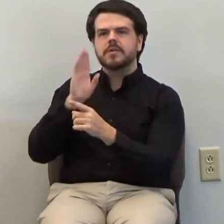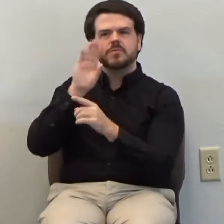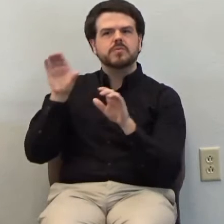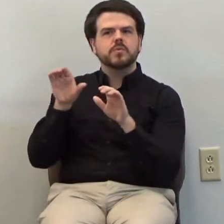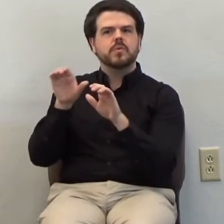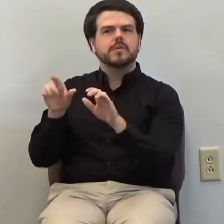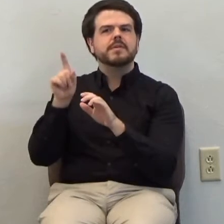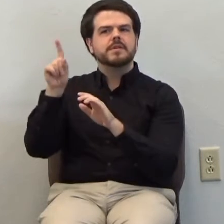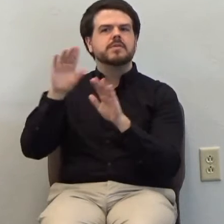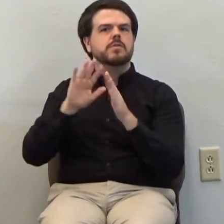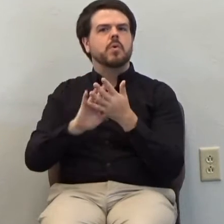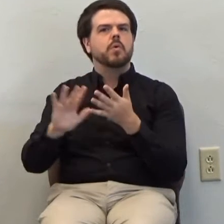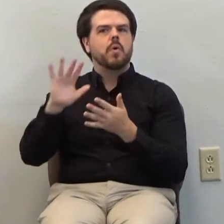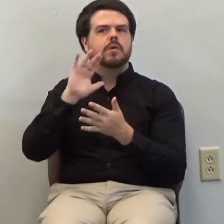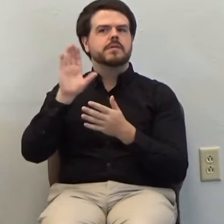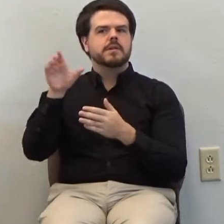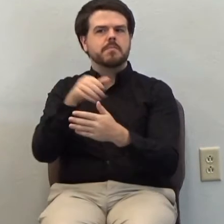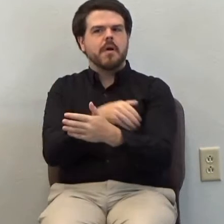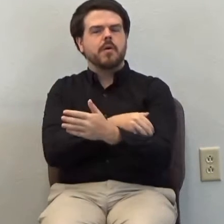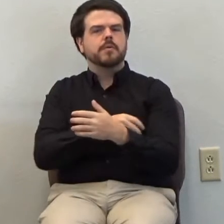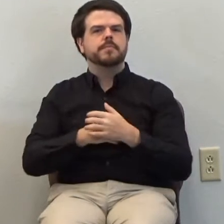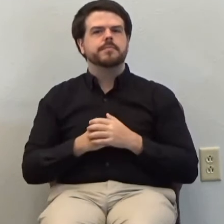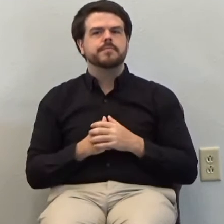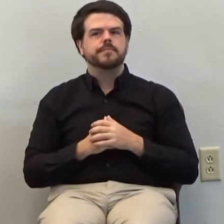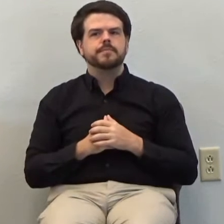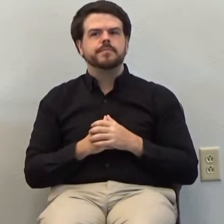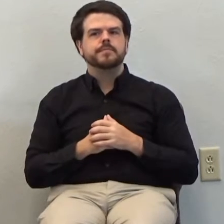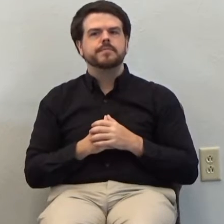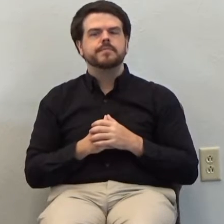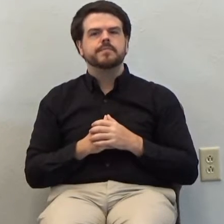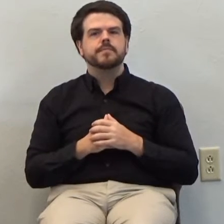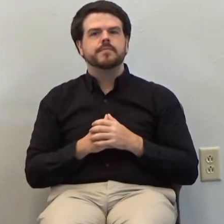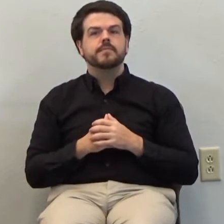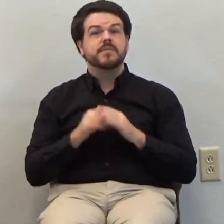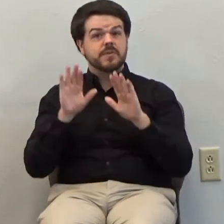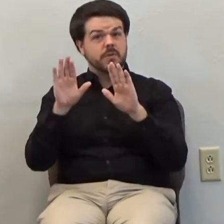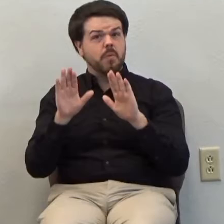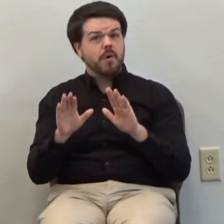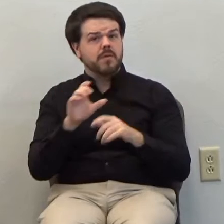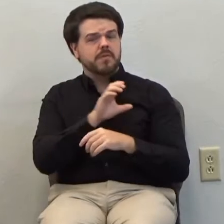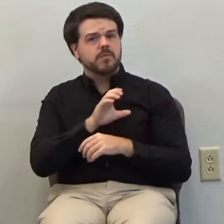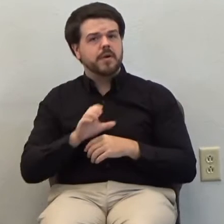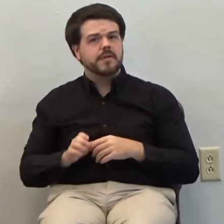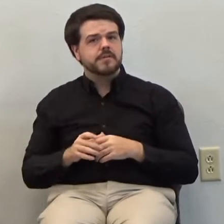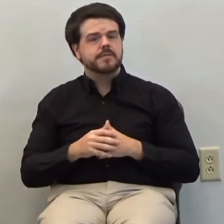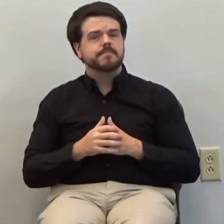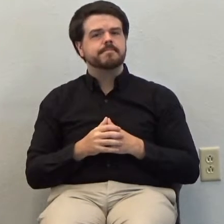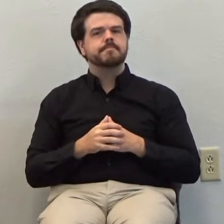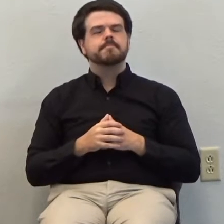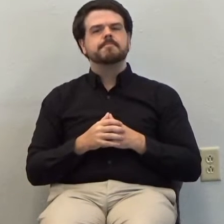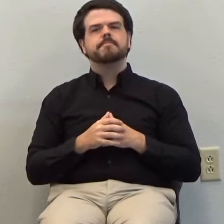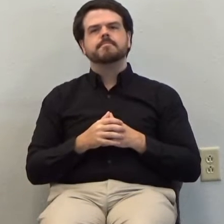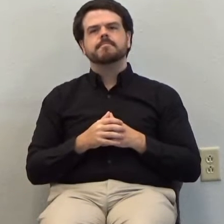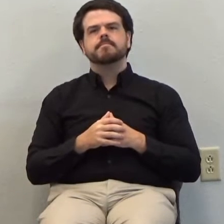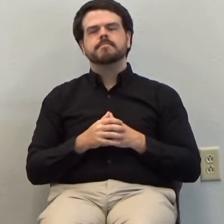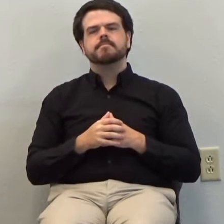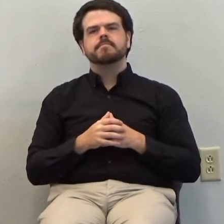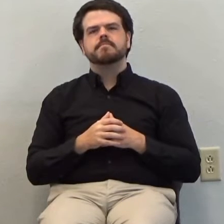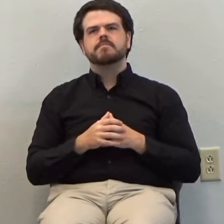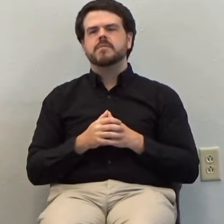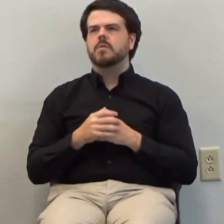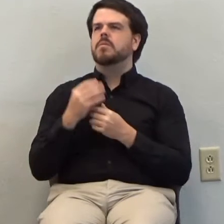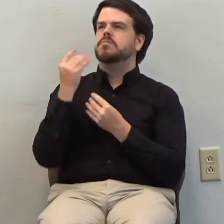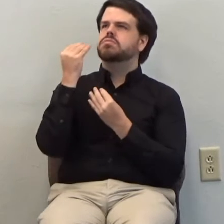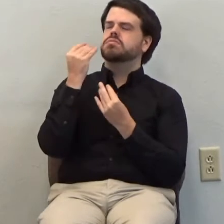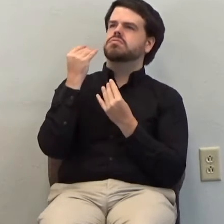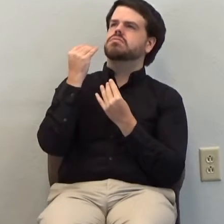is His great power. This is the wonder of Christ. So when we think of Him, we realize He is